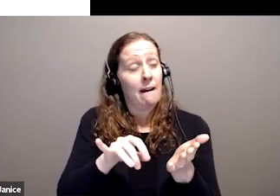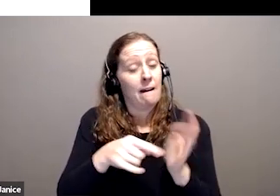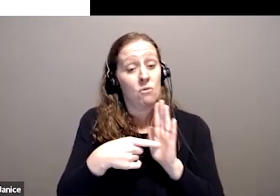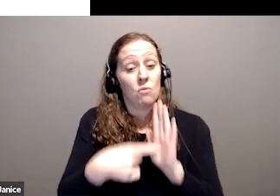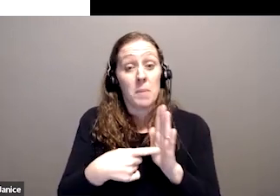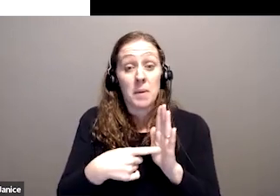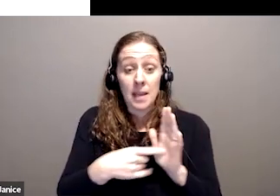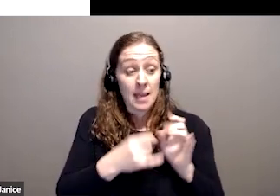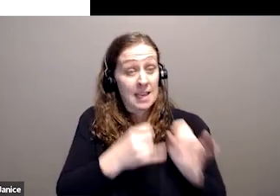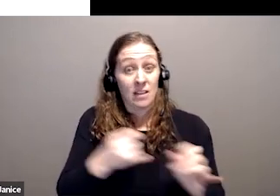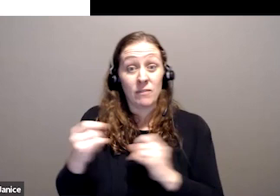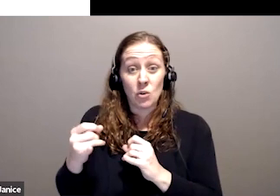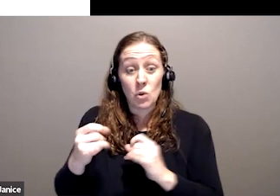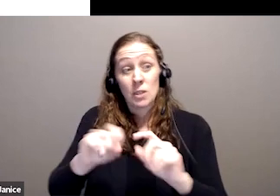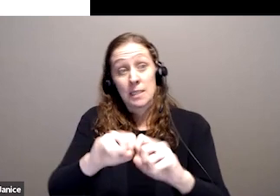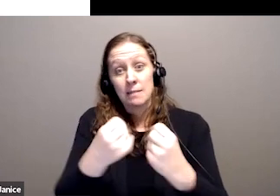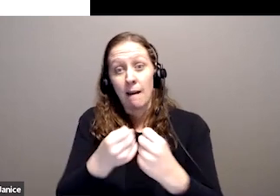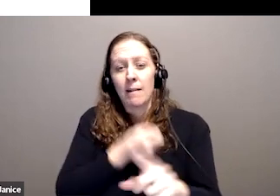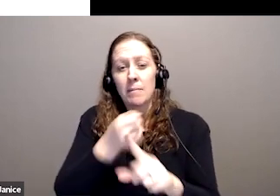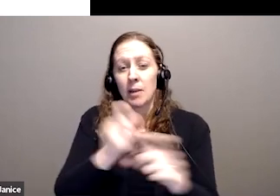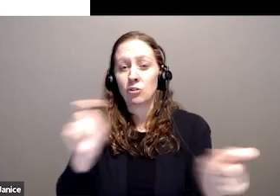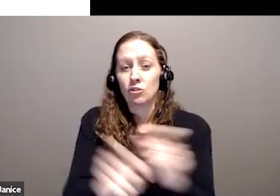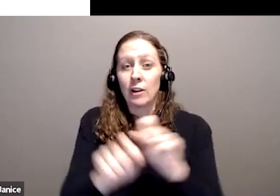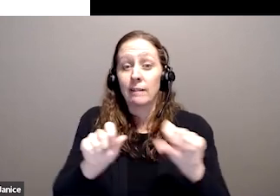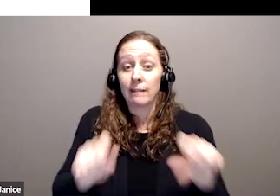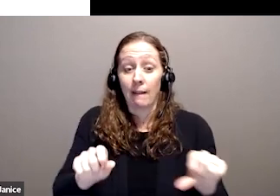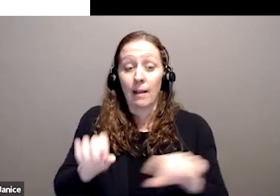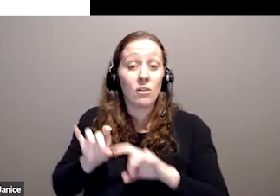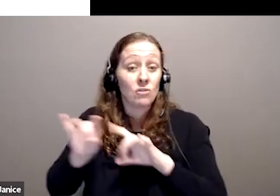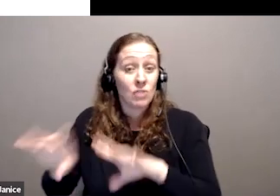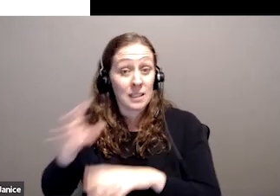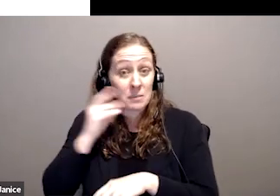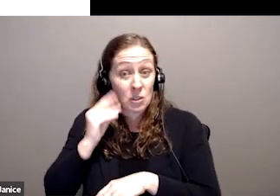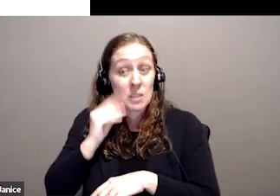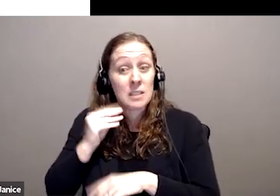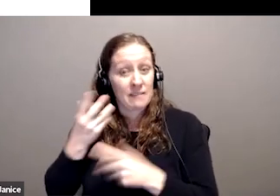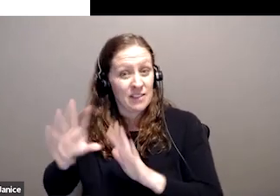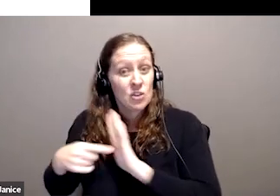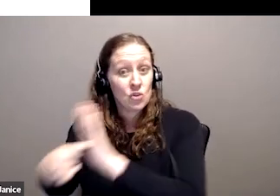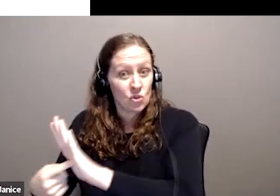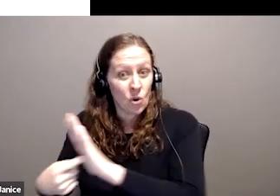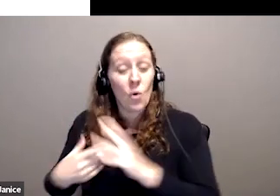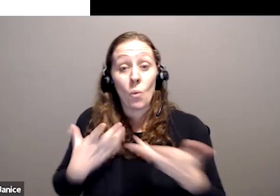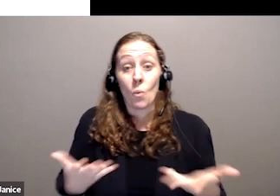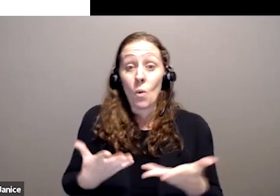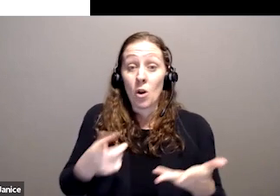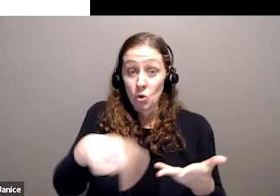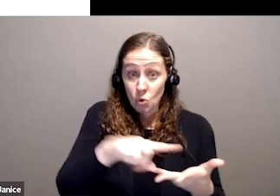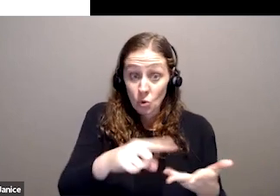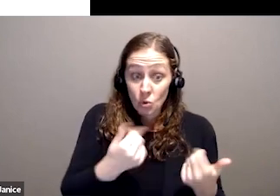change society. So the Australian experience demonstrates that what you are trying to achieve can